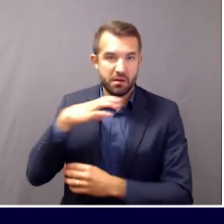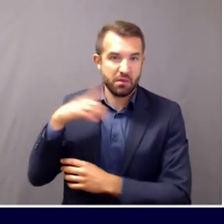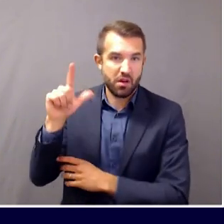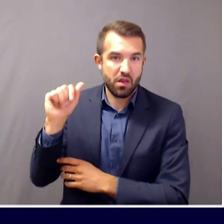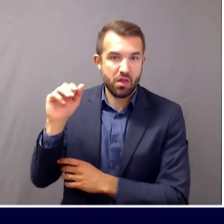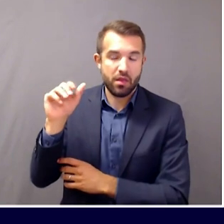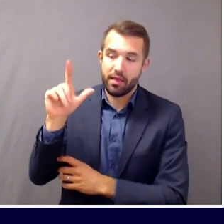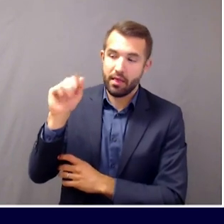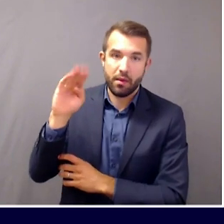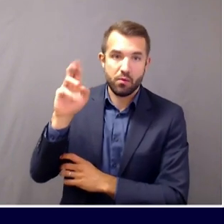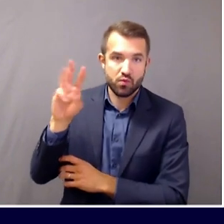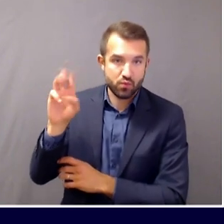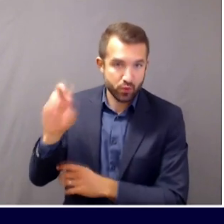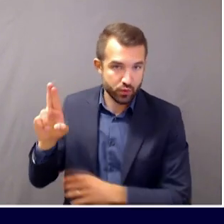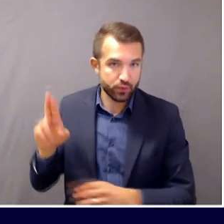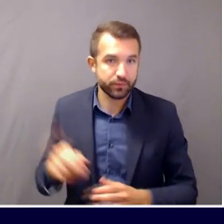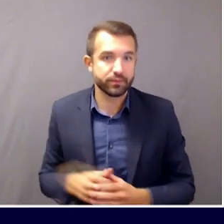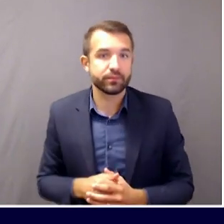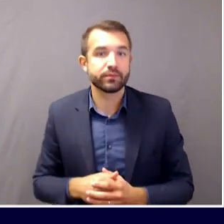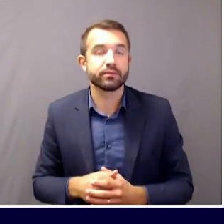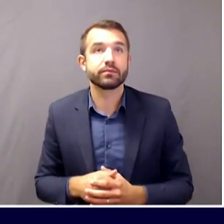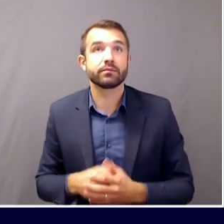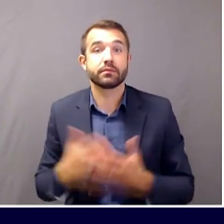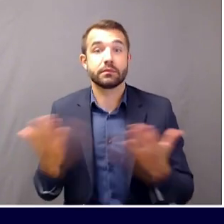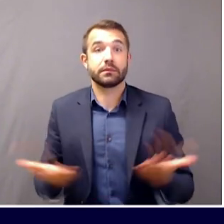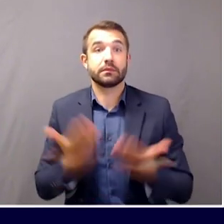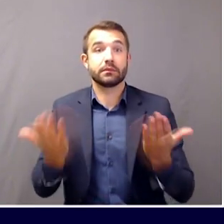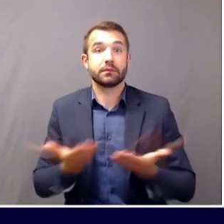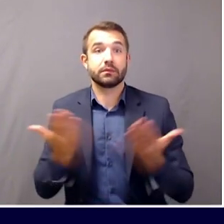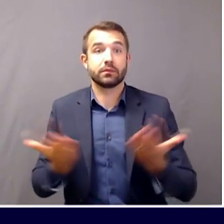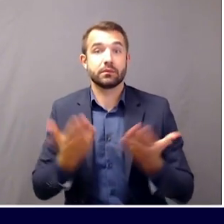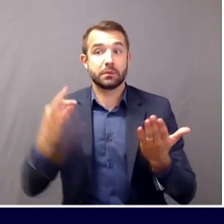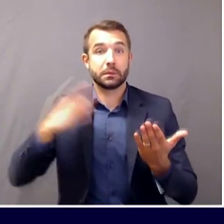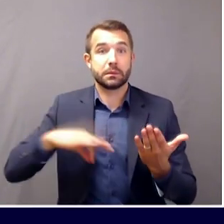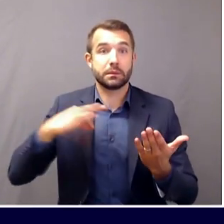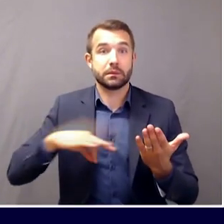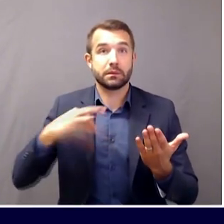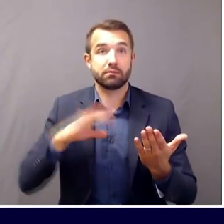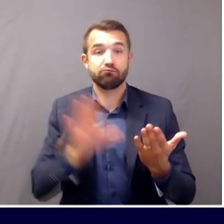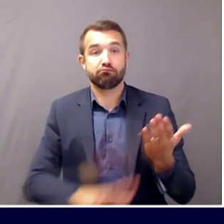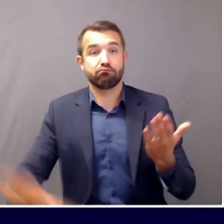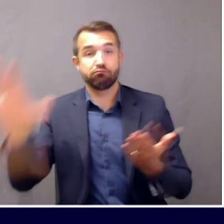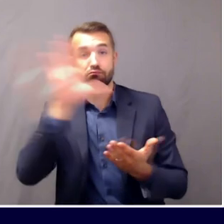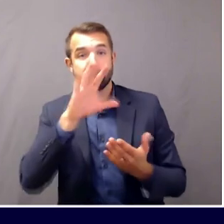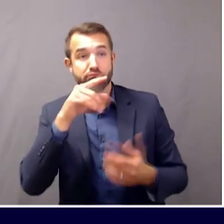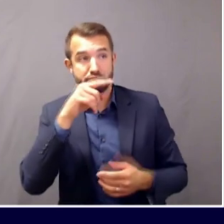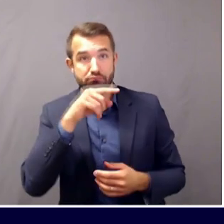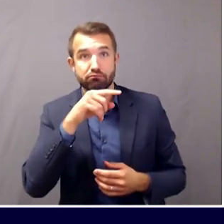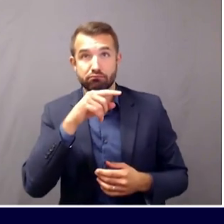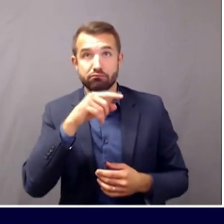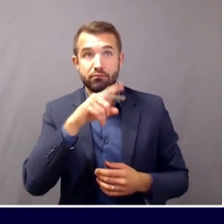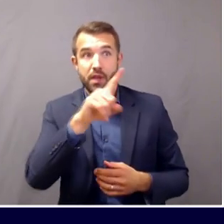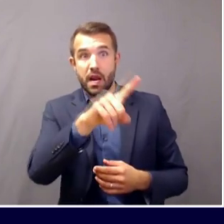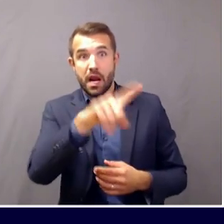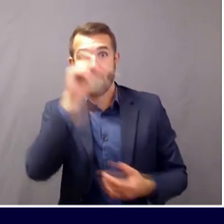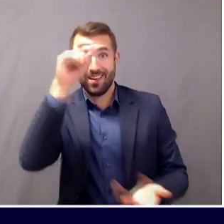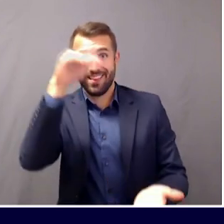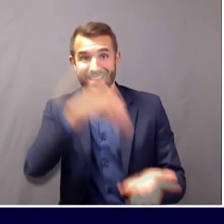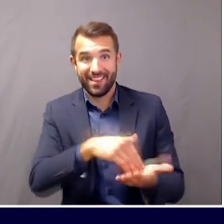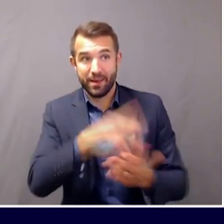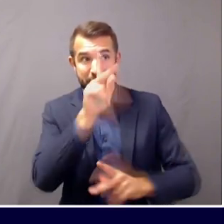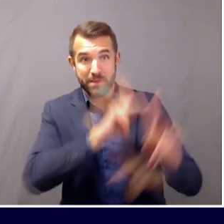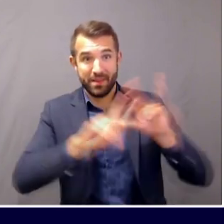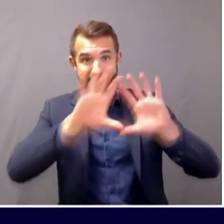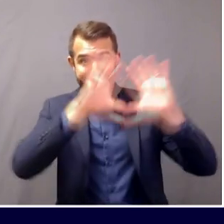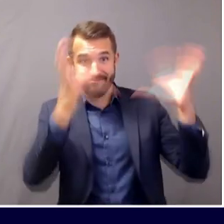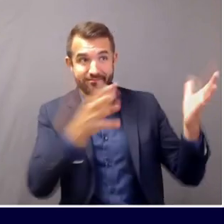Right now in Maine, we are conducting approximately 177 tests for every 100,000